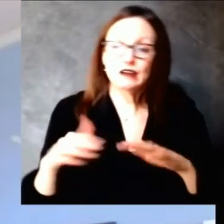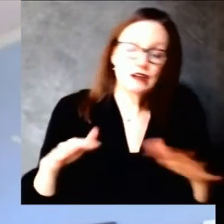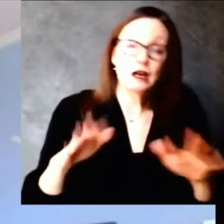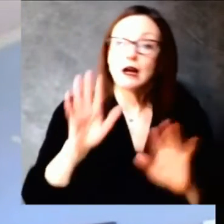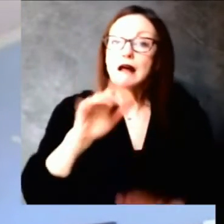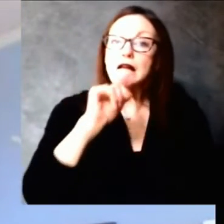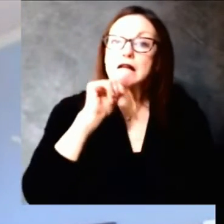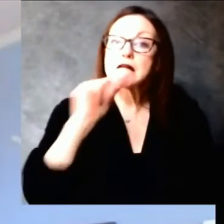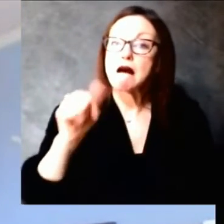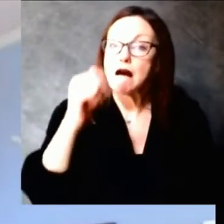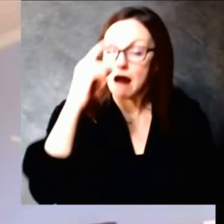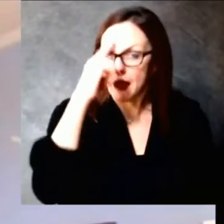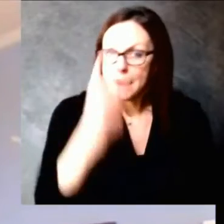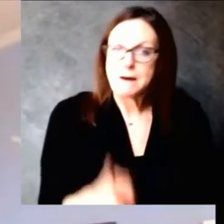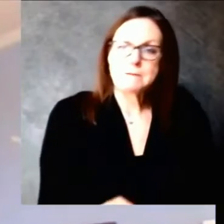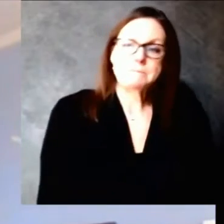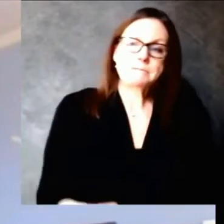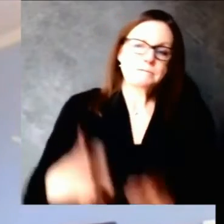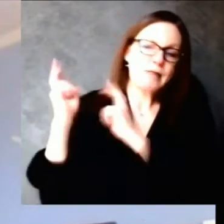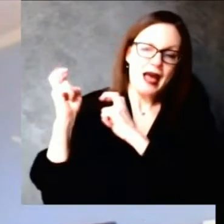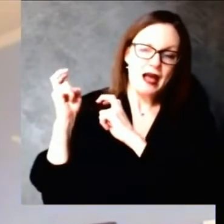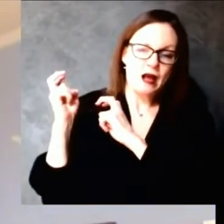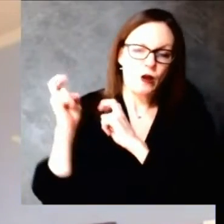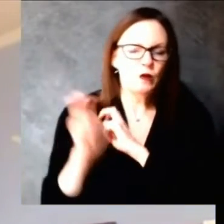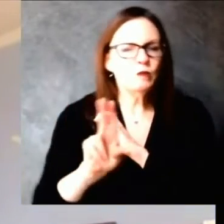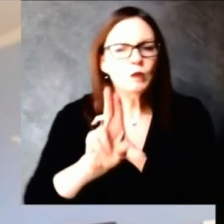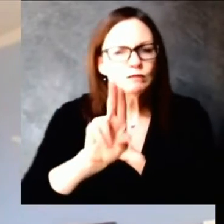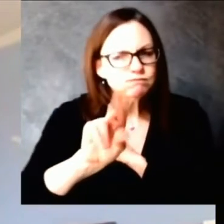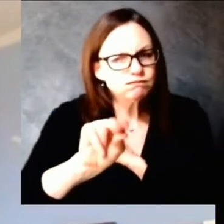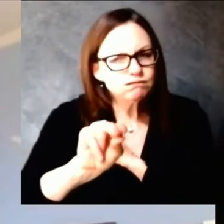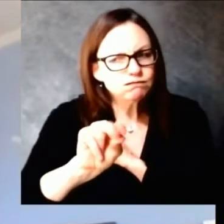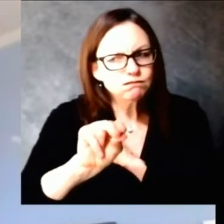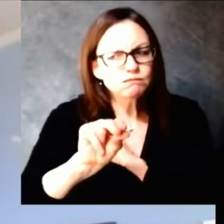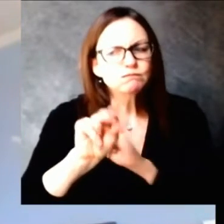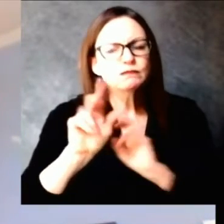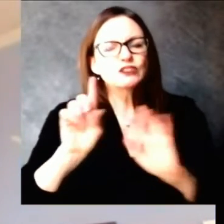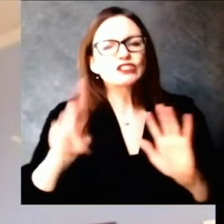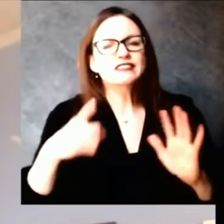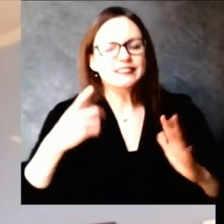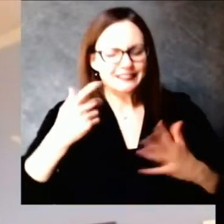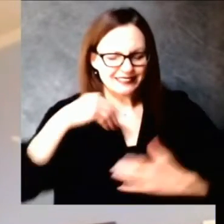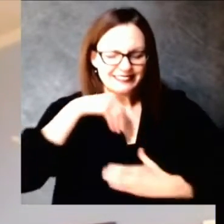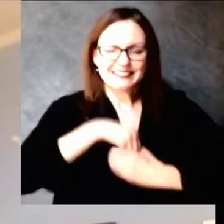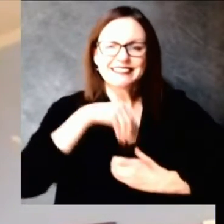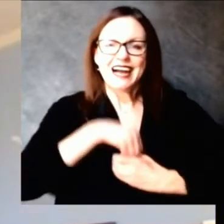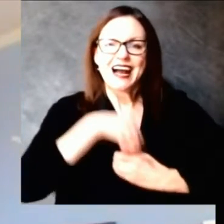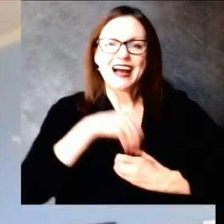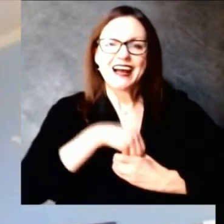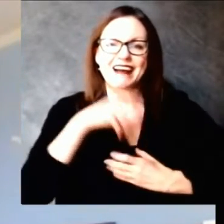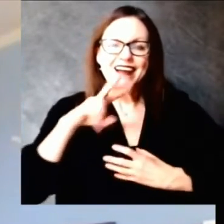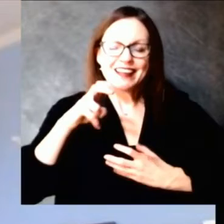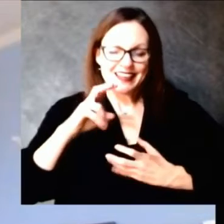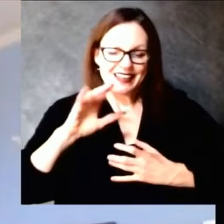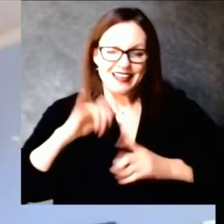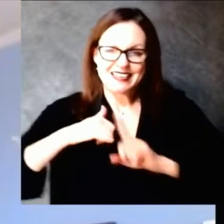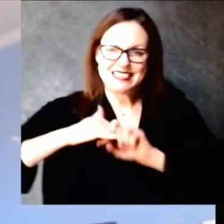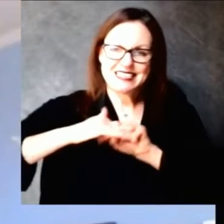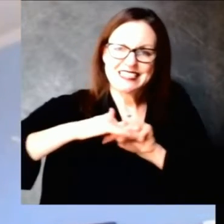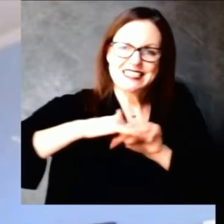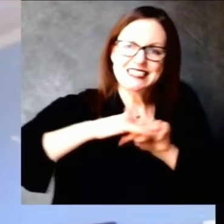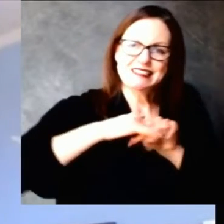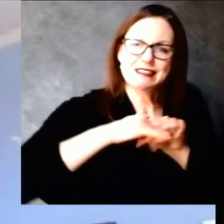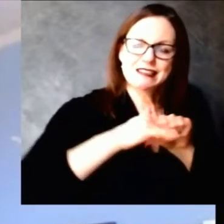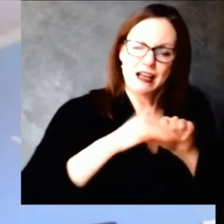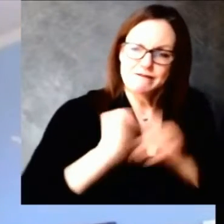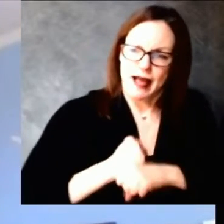shows that the body is responding and building that immunity um so that is an anticipated a portion of it i do